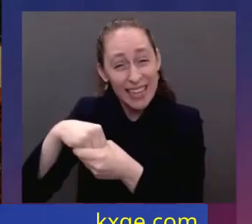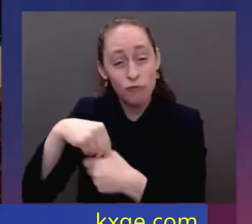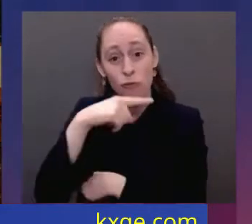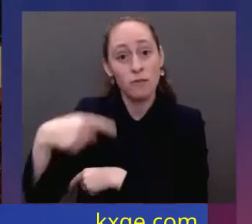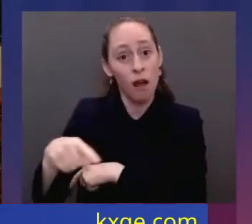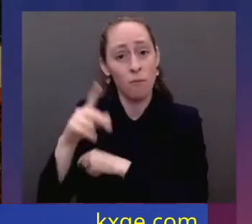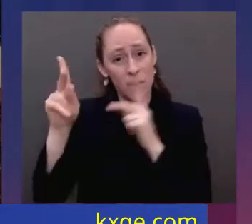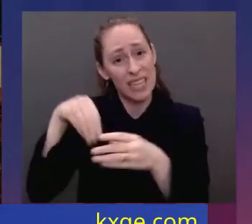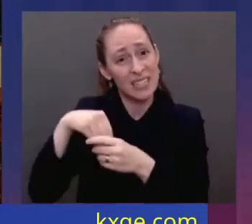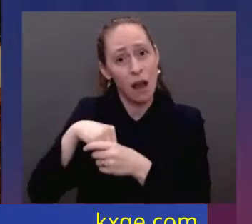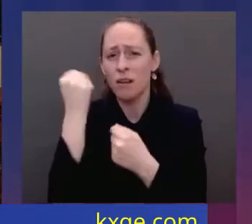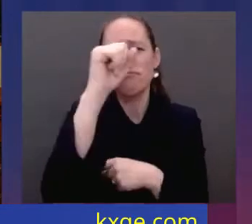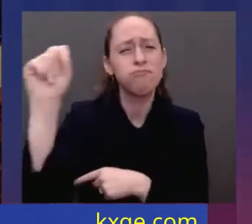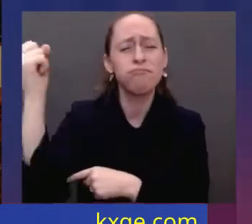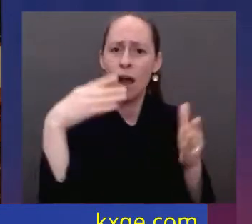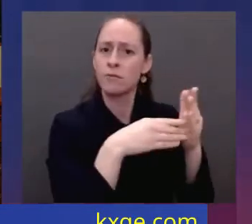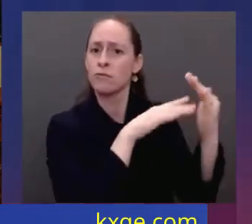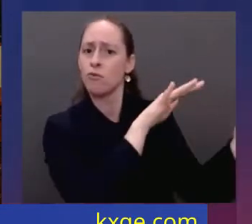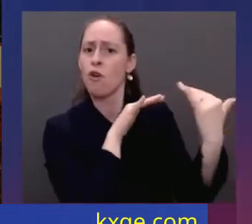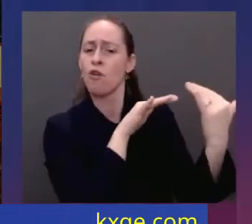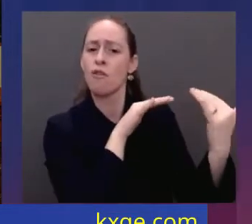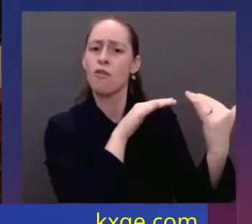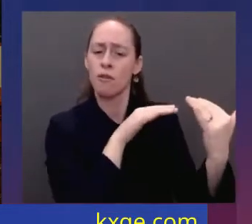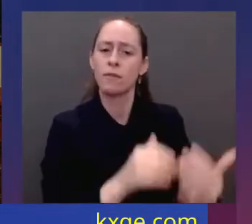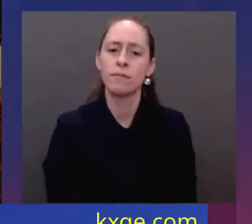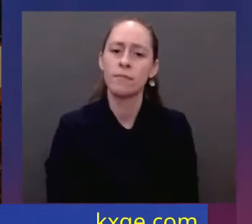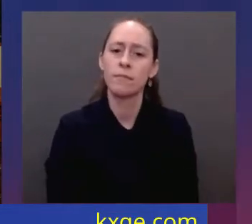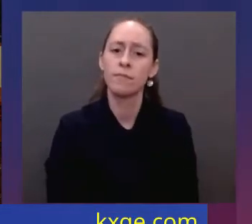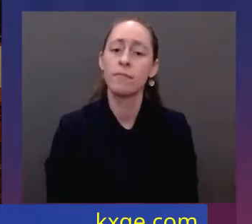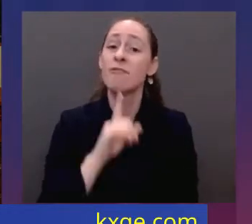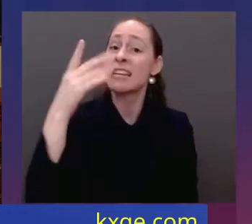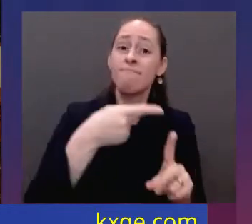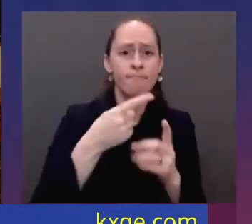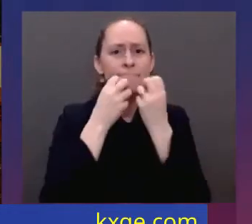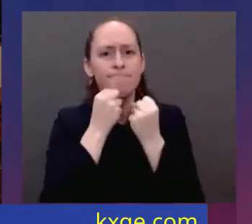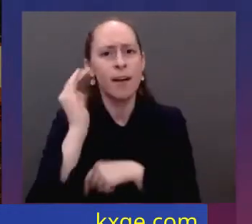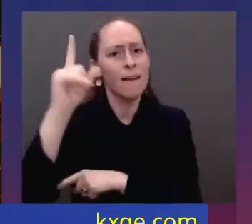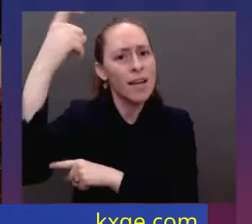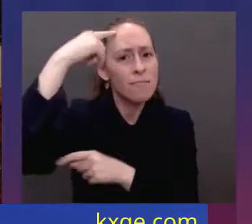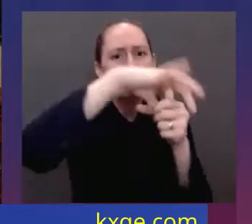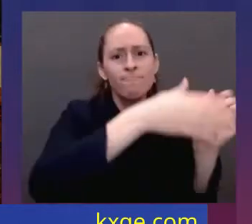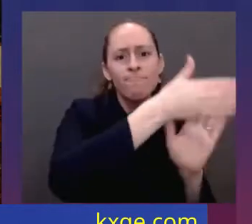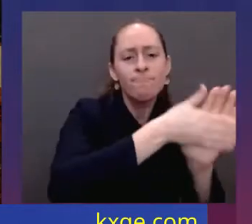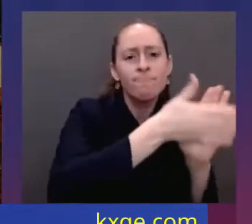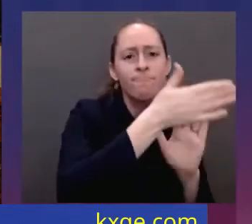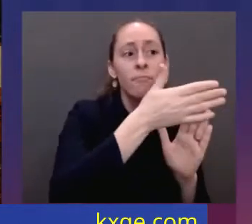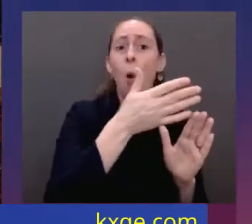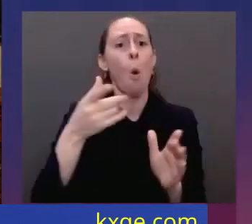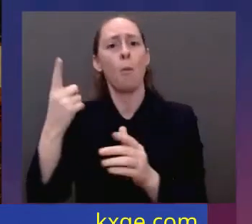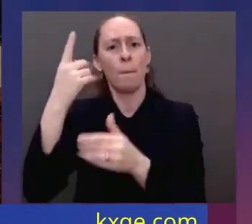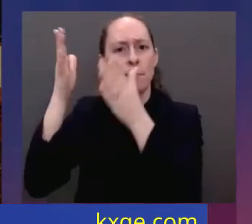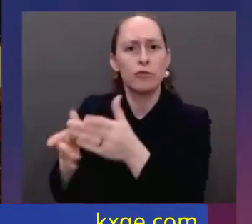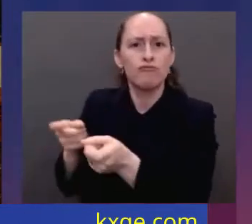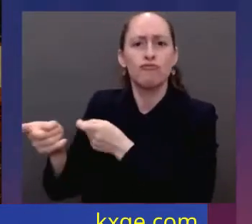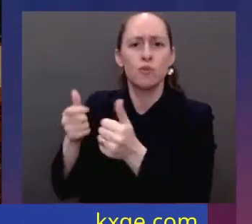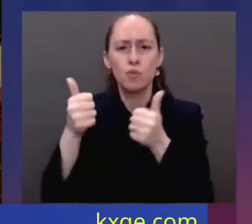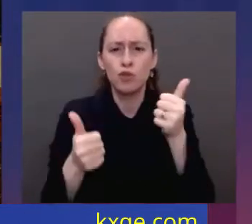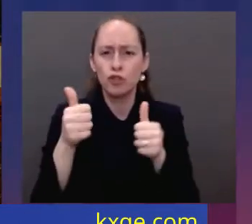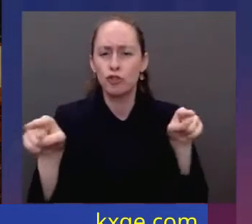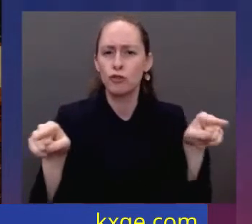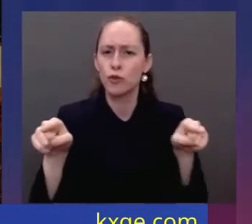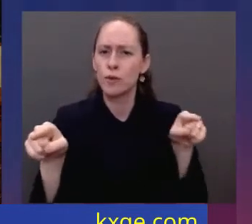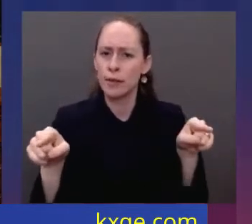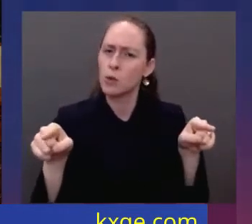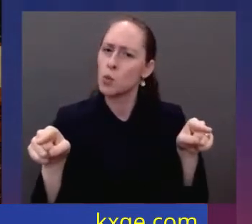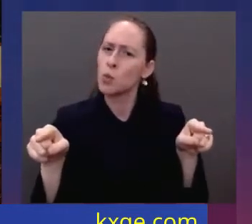between democracy and autocracies, democracies are rising to the moment, and the world is clearly choosing the side of peace and security. This is the real test, and it's going to